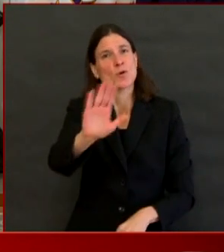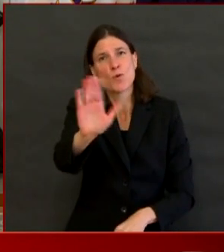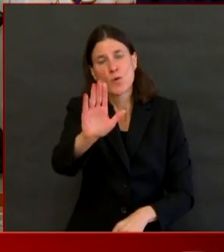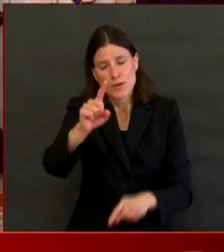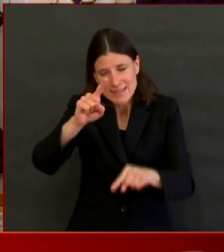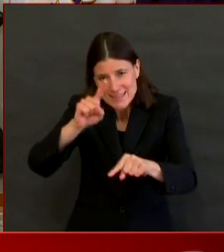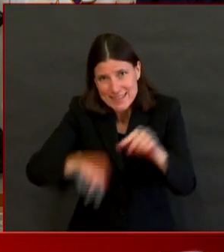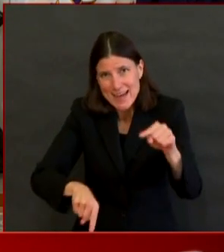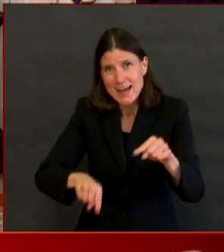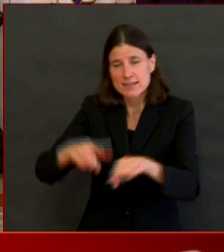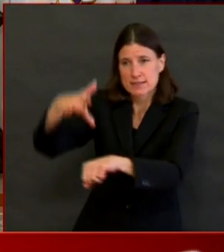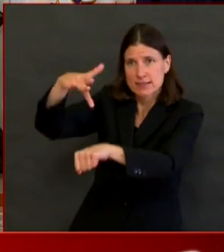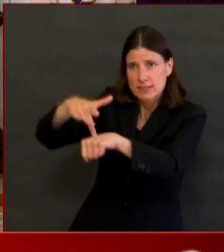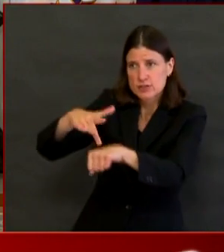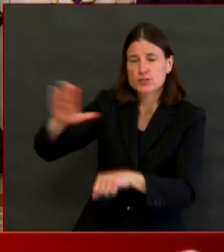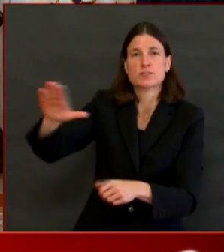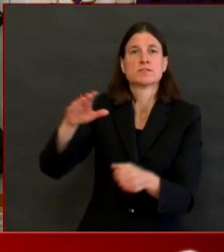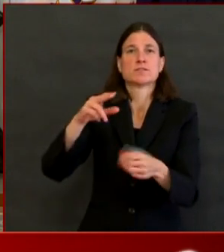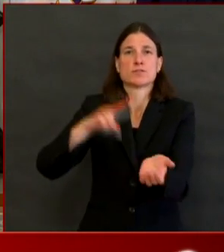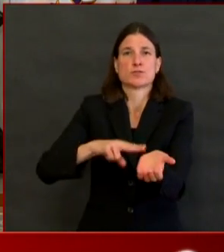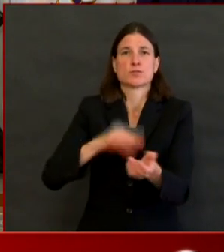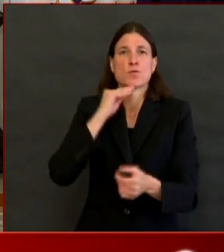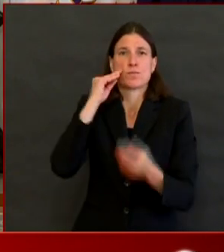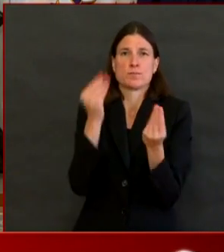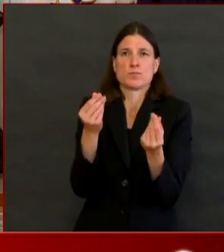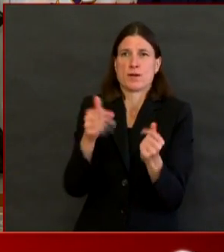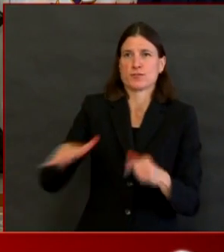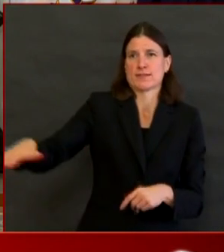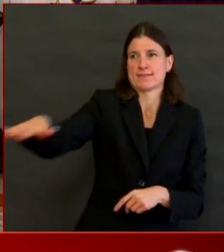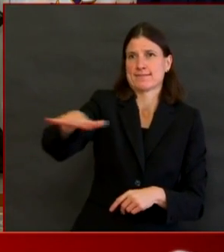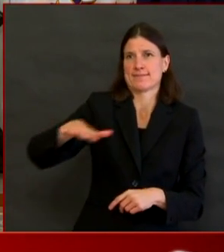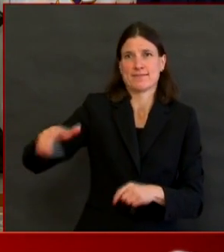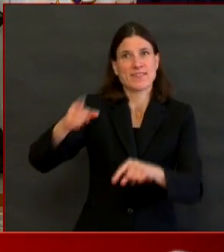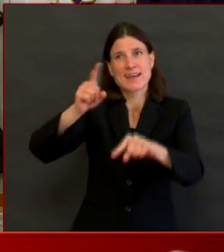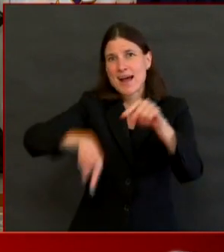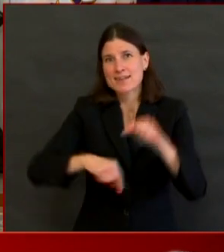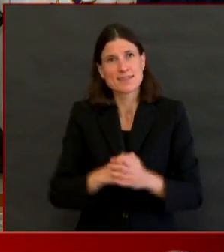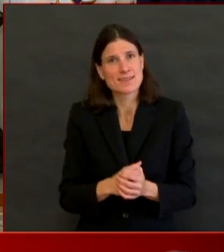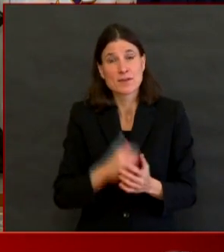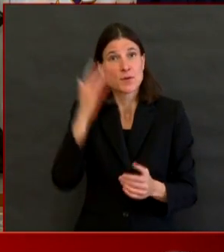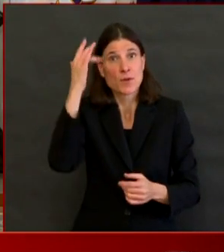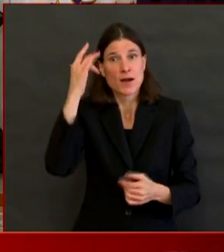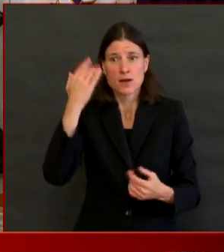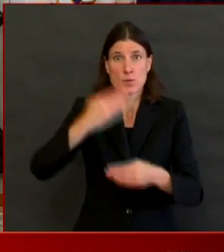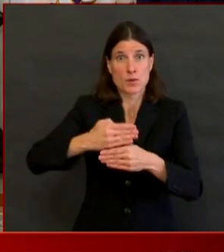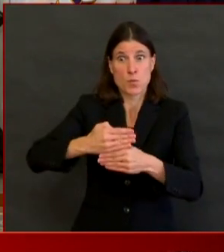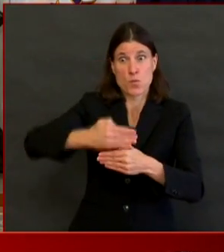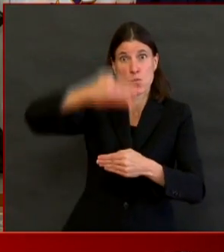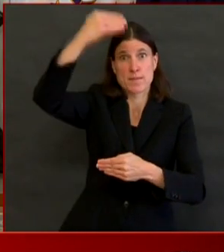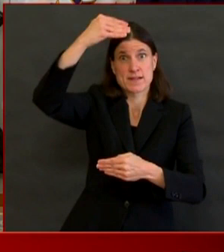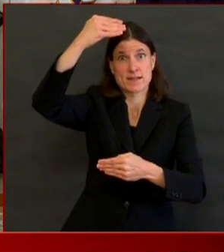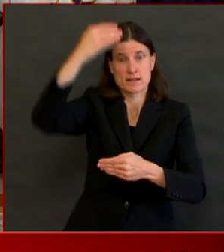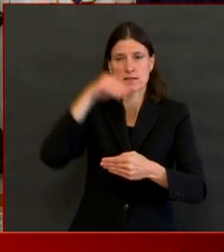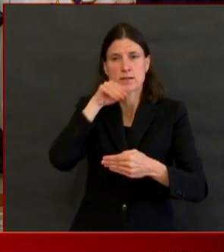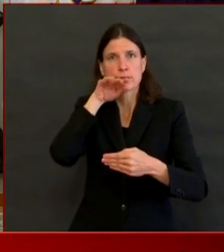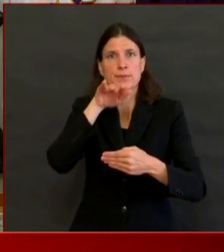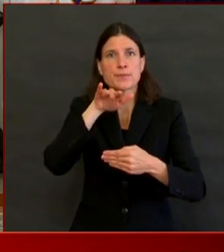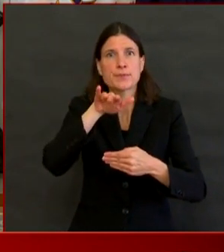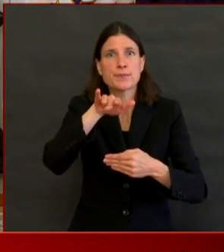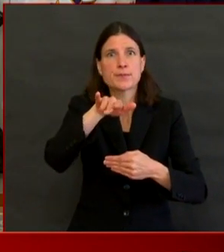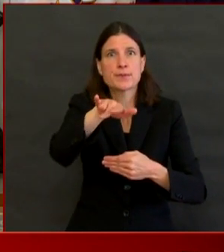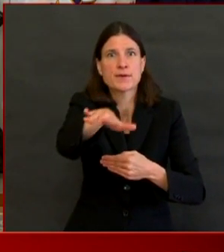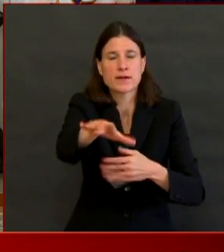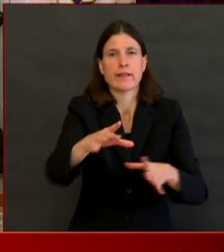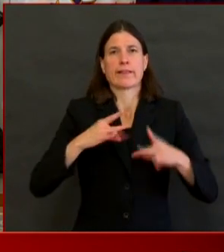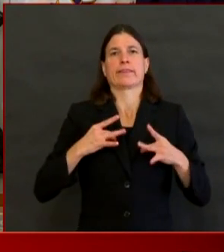equivalent as face-to-face contact. It is not safe. It is not allowable. We must not do that. We